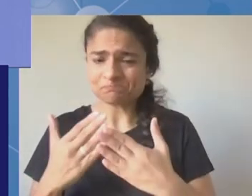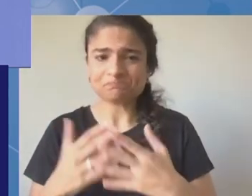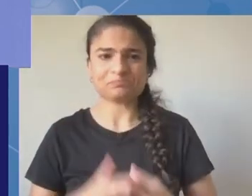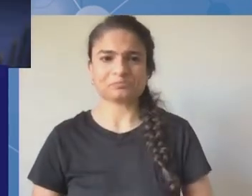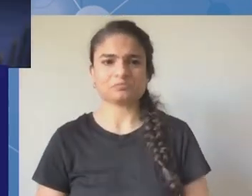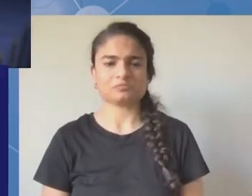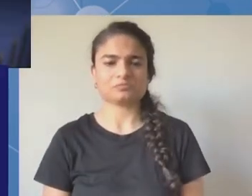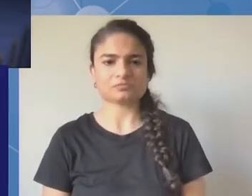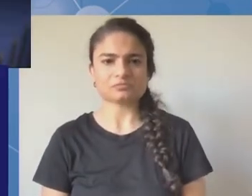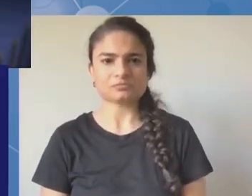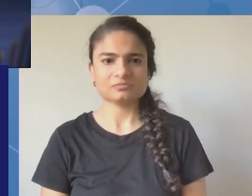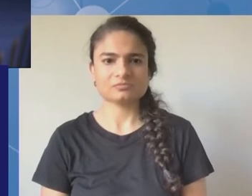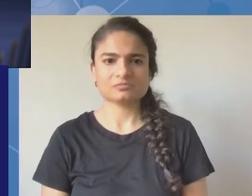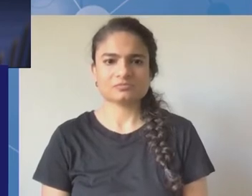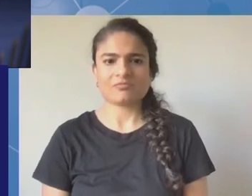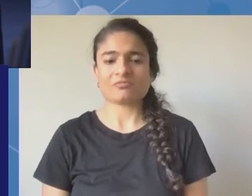cengatai